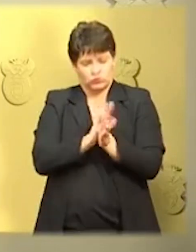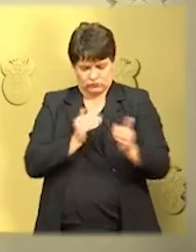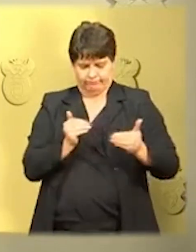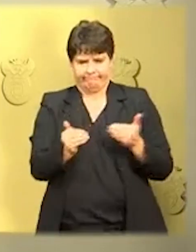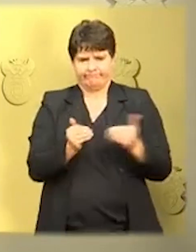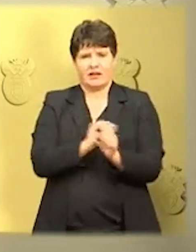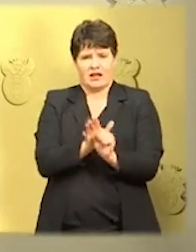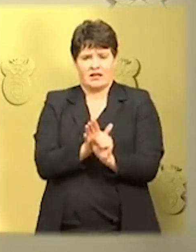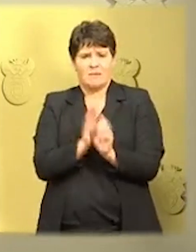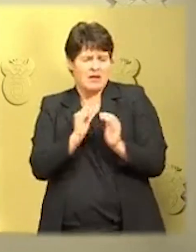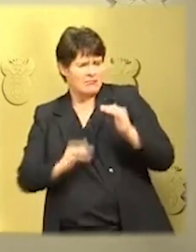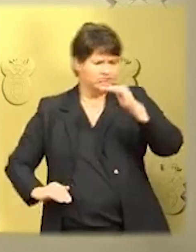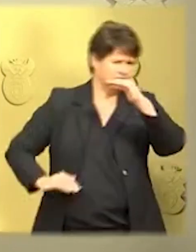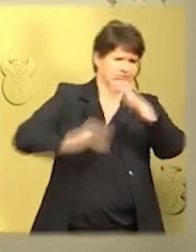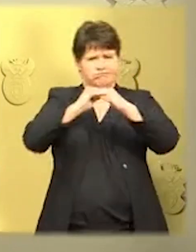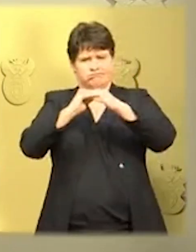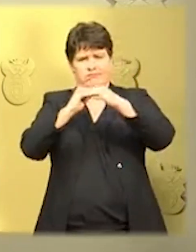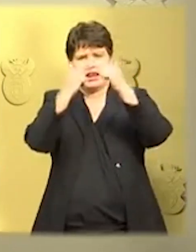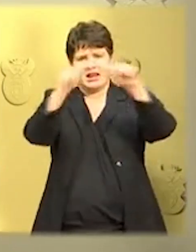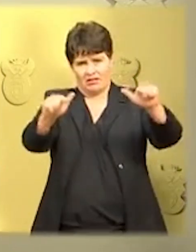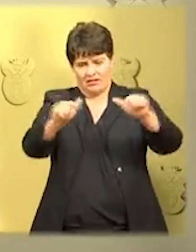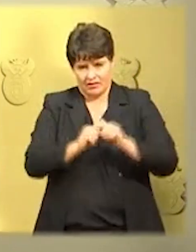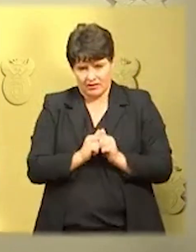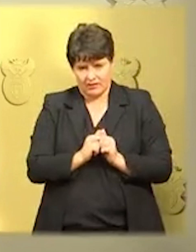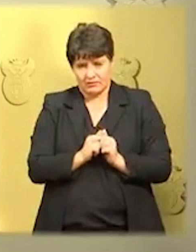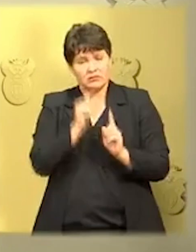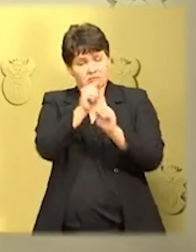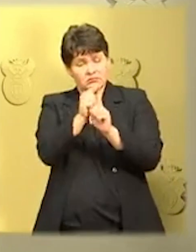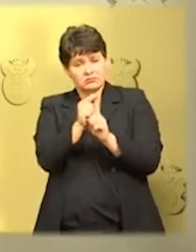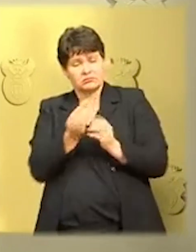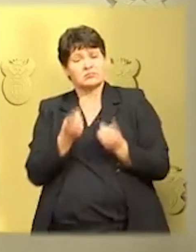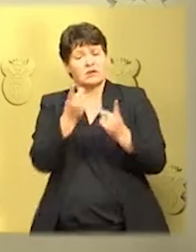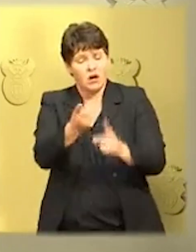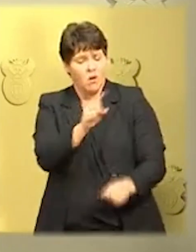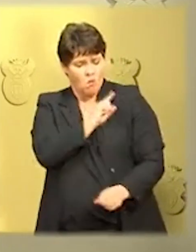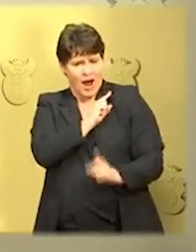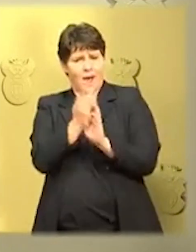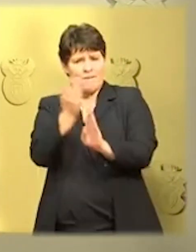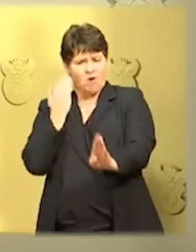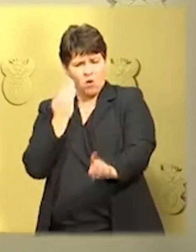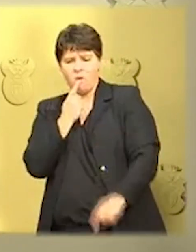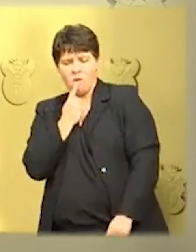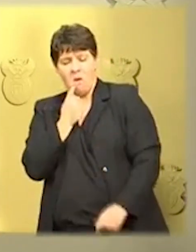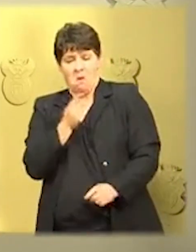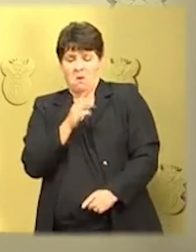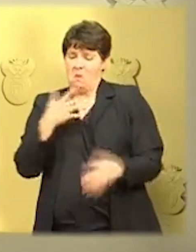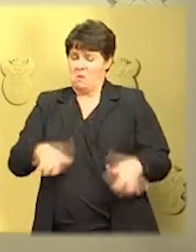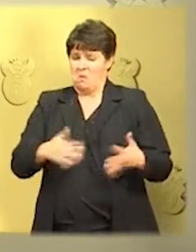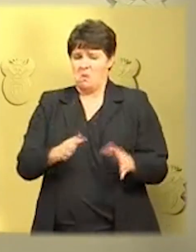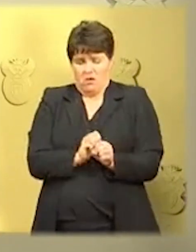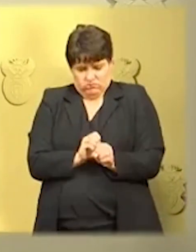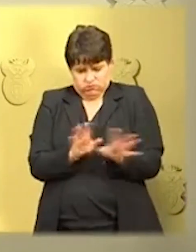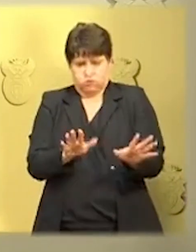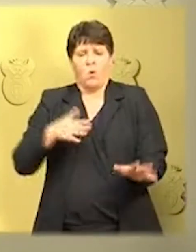highest level of lockdown and was imposed when drastic action was necessary to